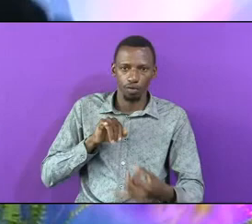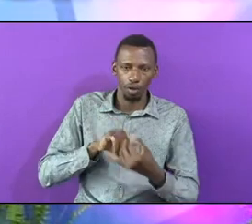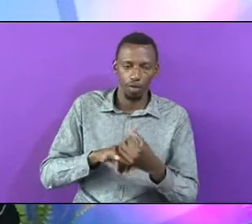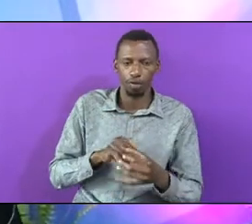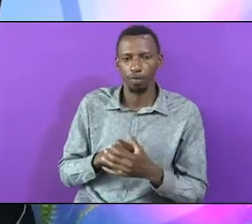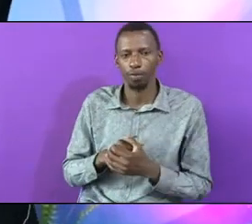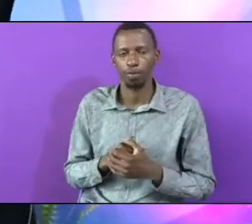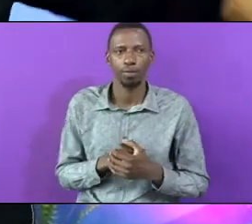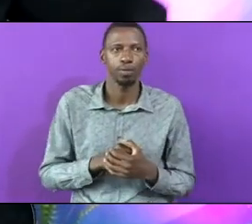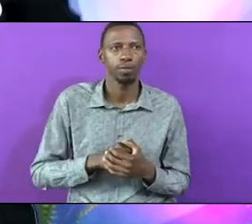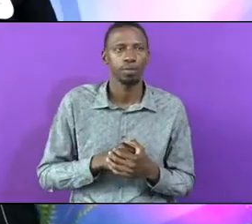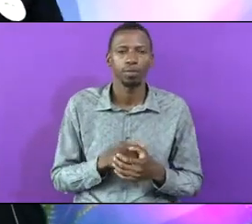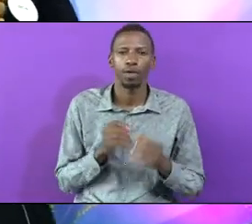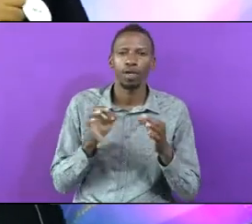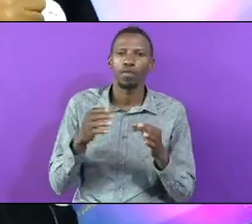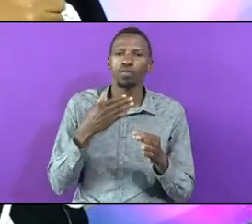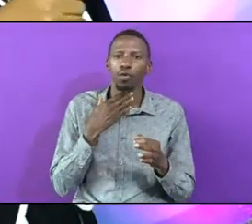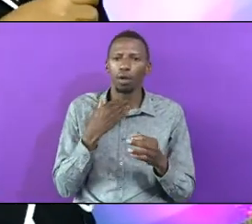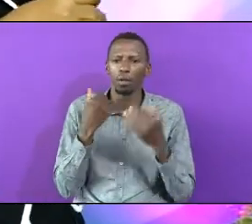If You Want To Be Miserable